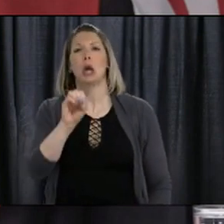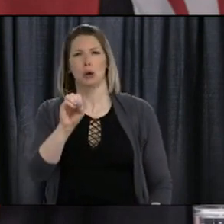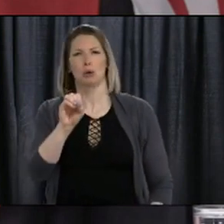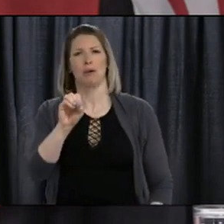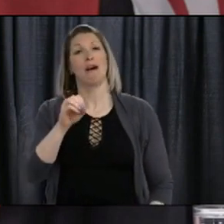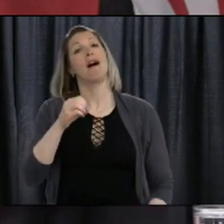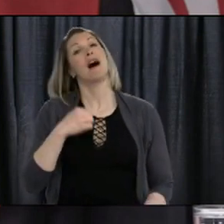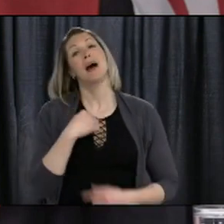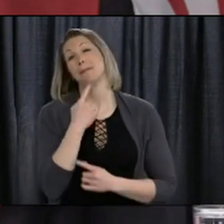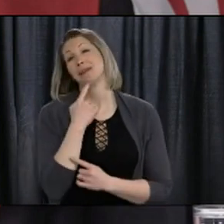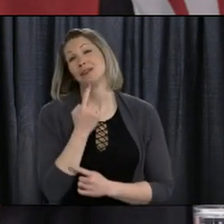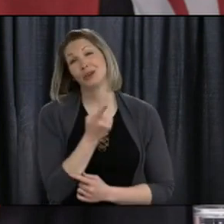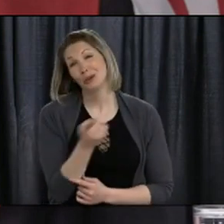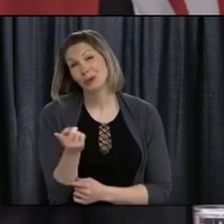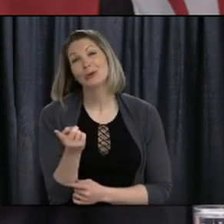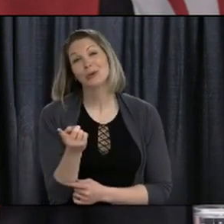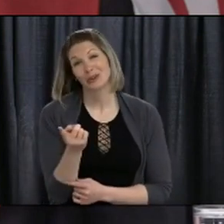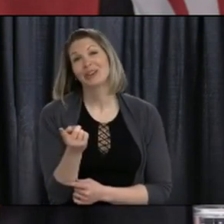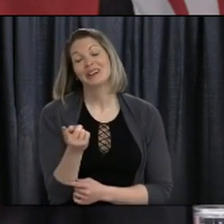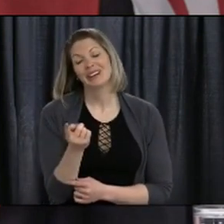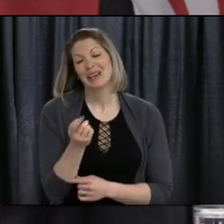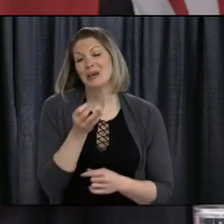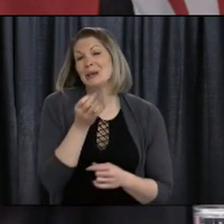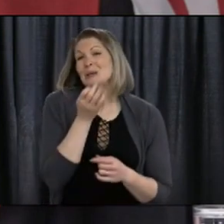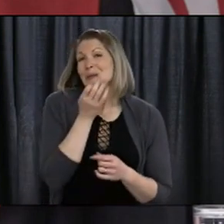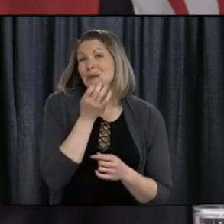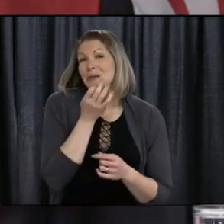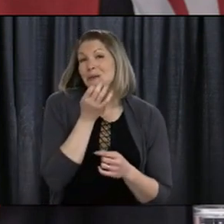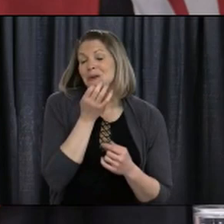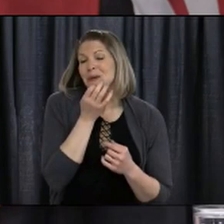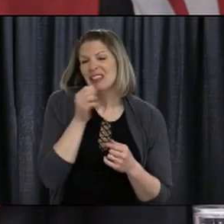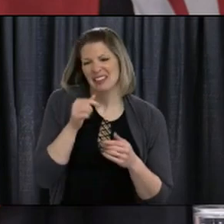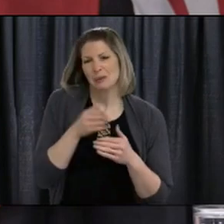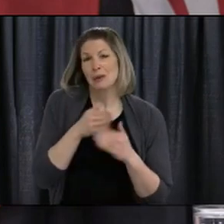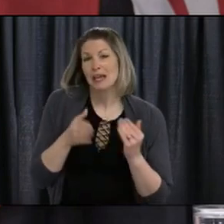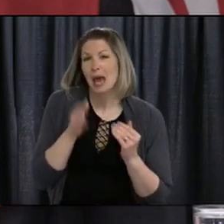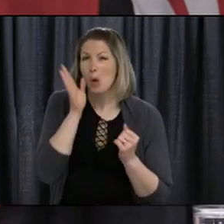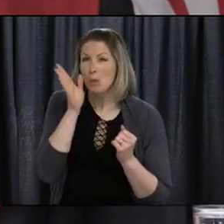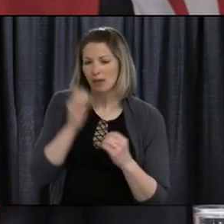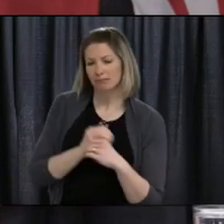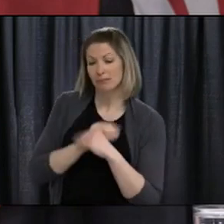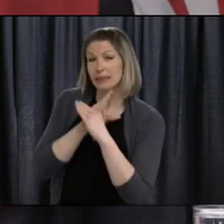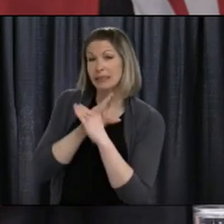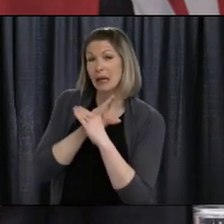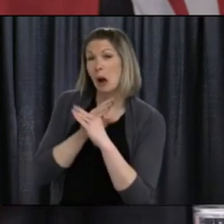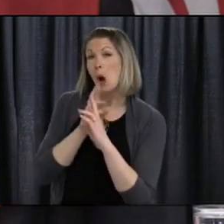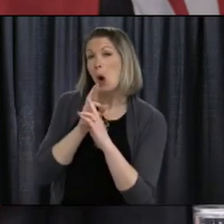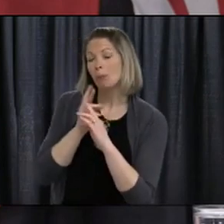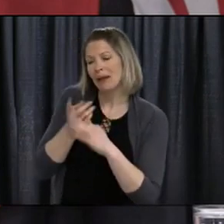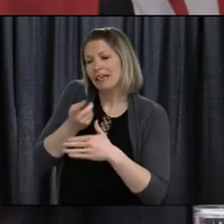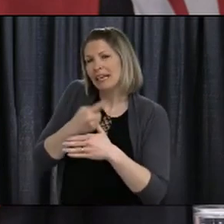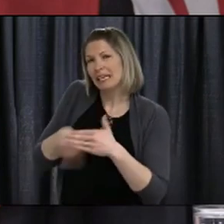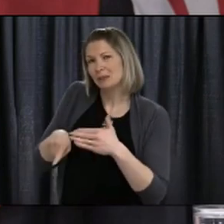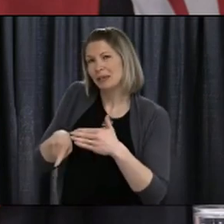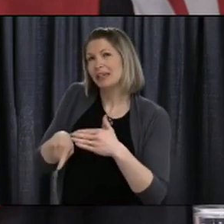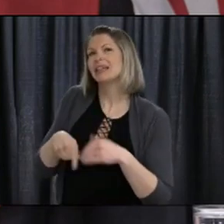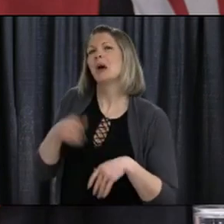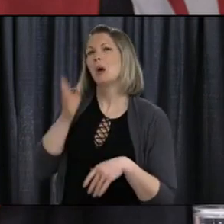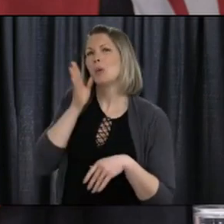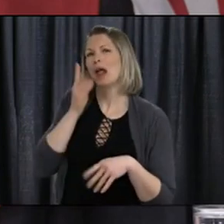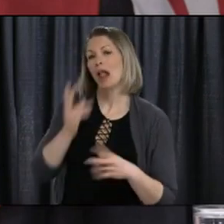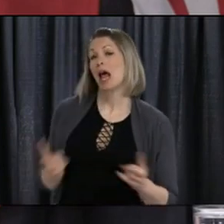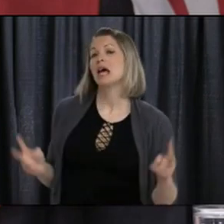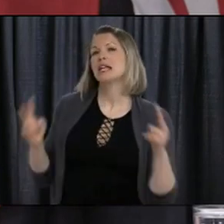And in a few days, hopefully, we will actually double our bubble. So I will now turn it over to Minister Hagee